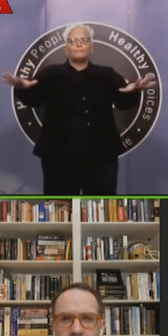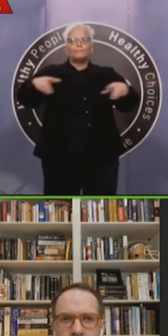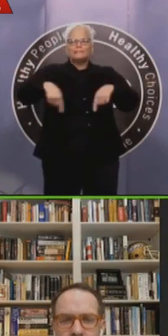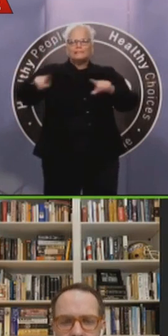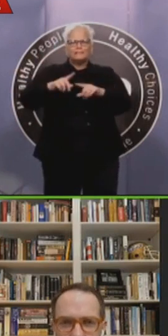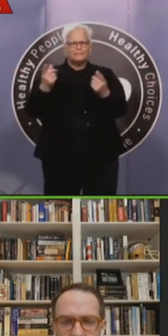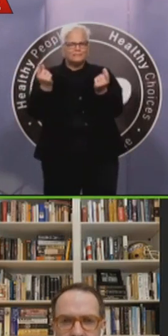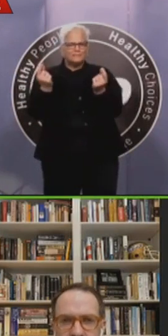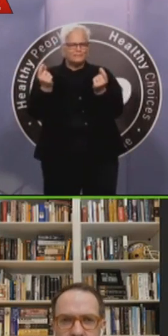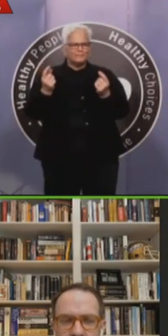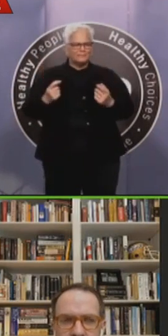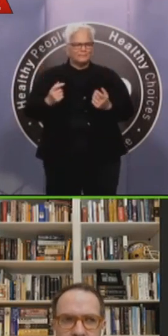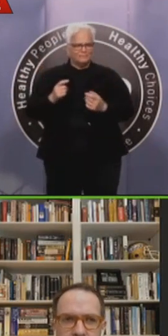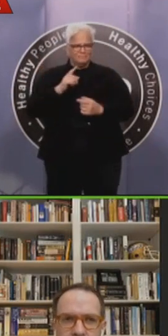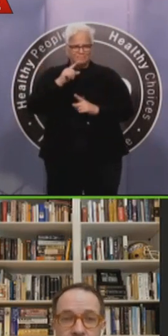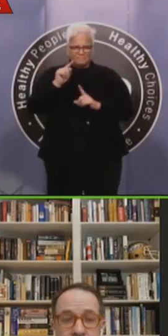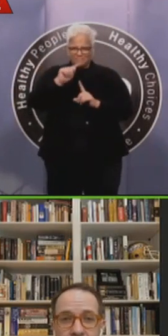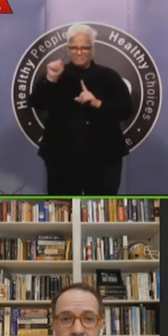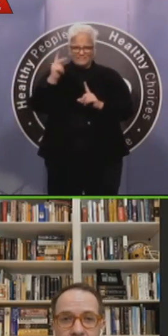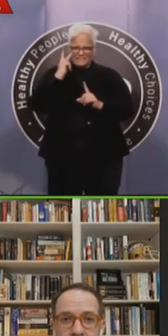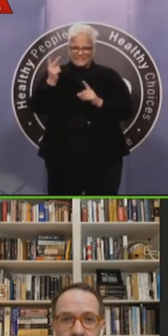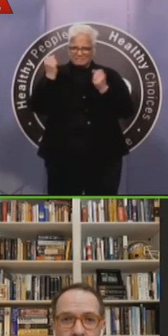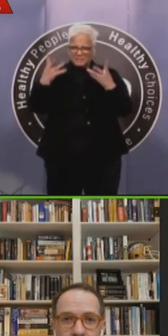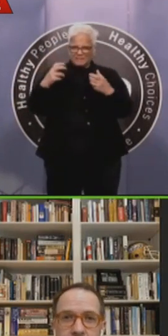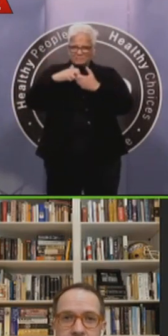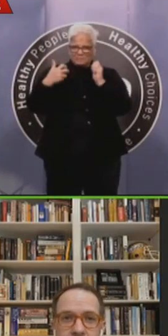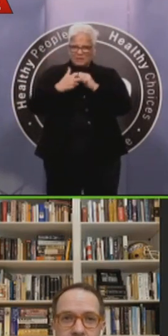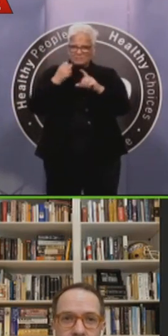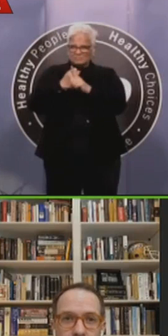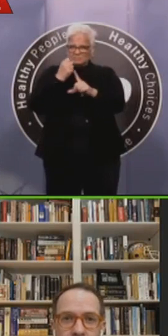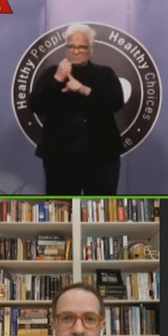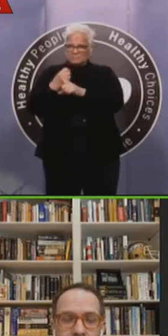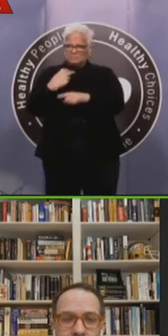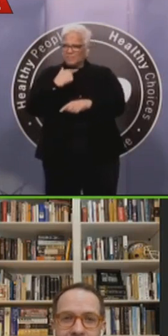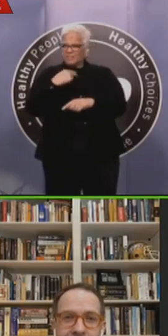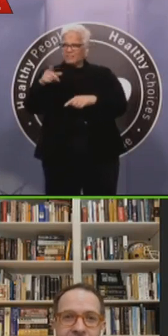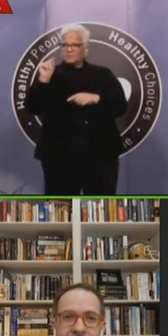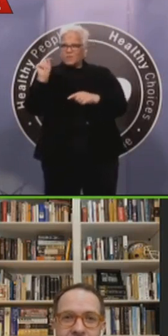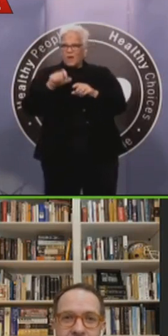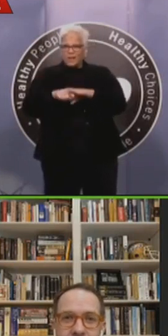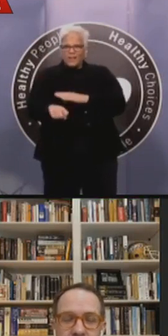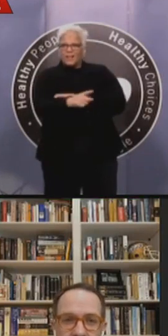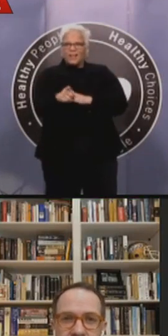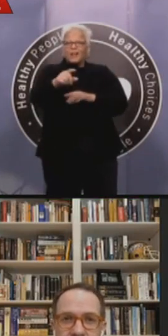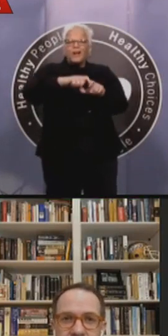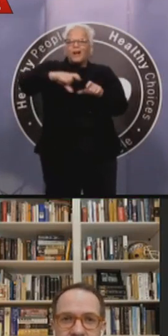Well, it is an expensive problem to fix. I will say though, that this is an area where again,